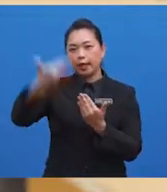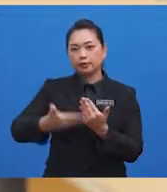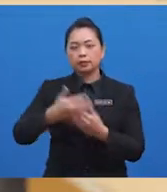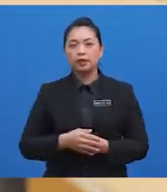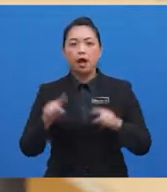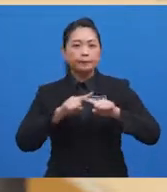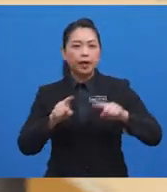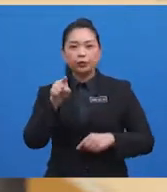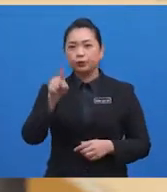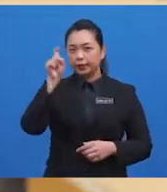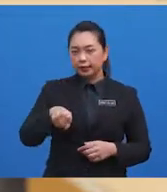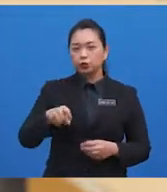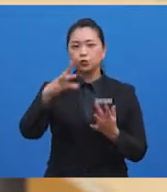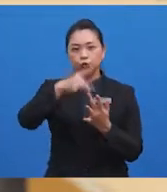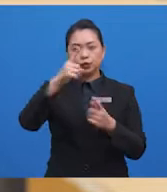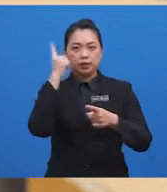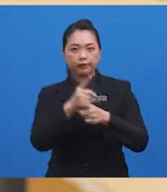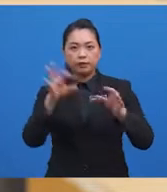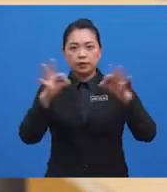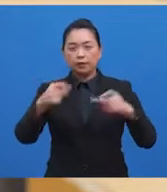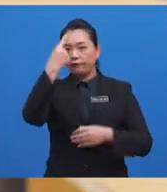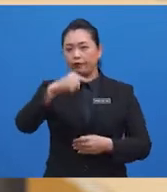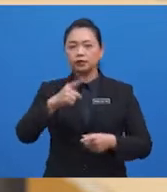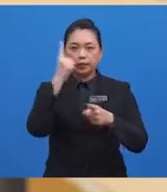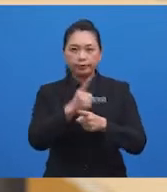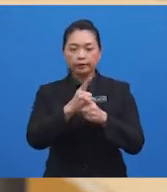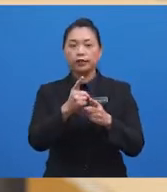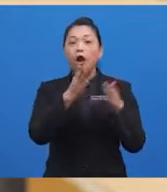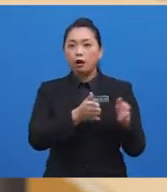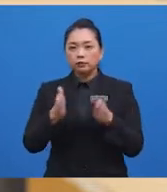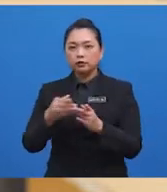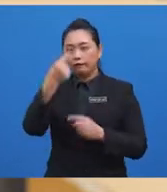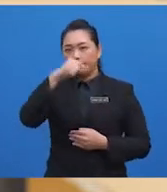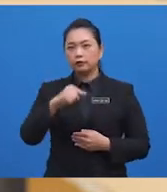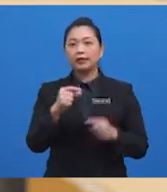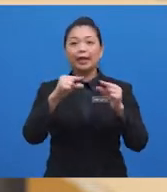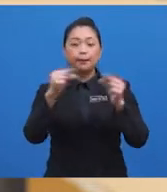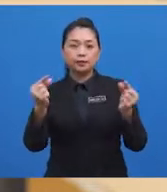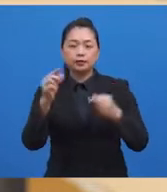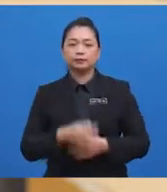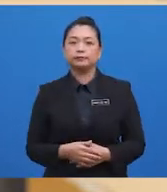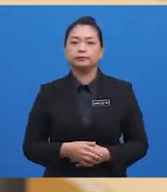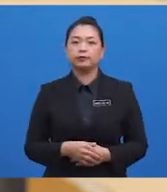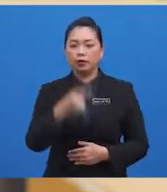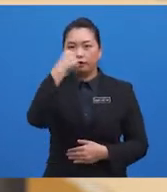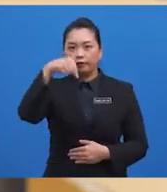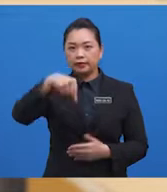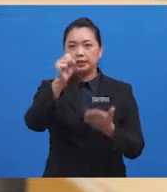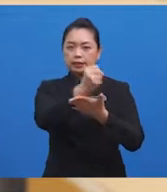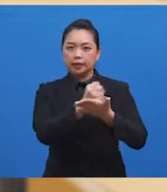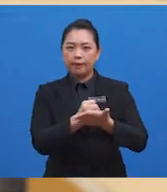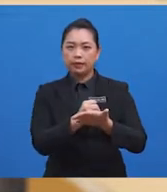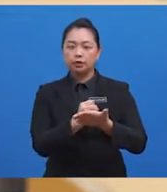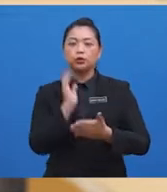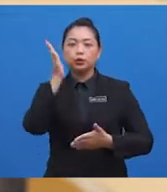where you need to choose the correct statements for the correct order of the gaps. For this segment,